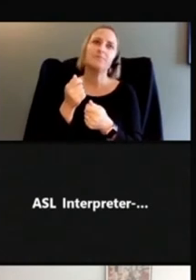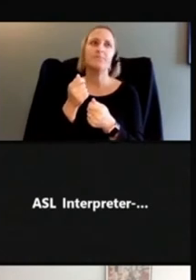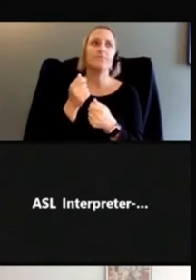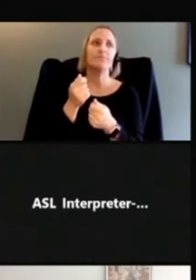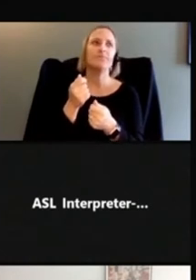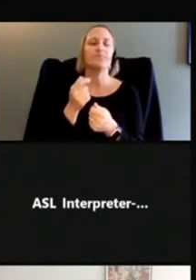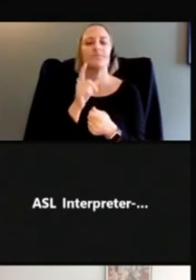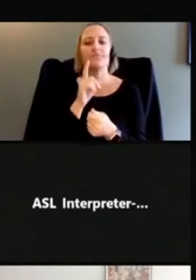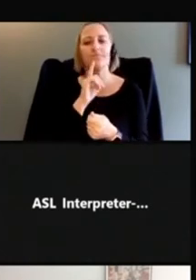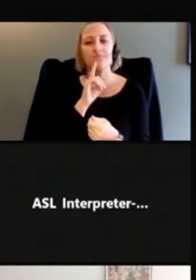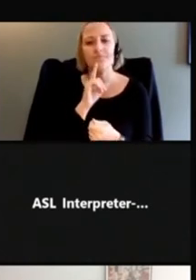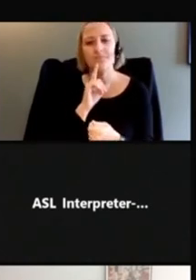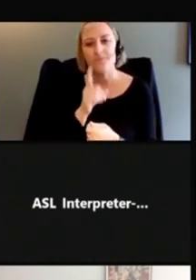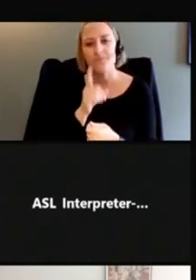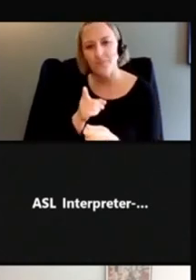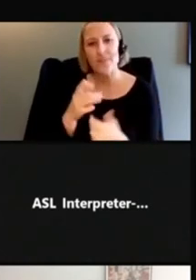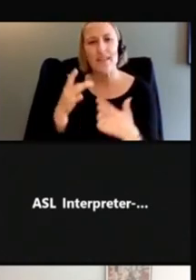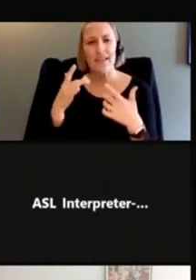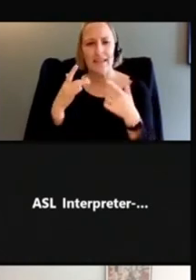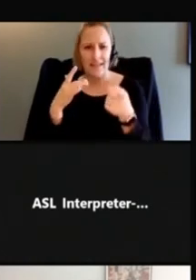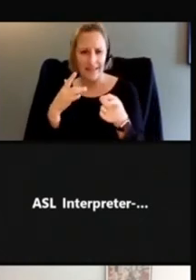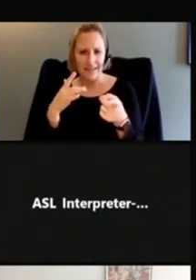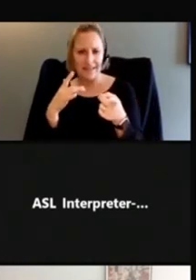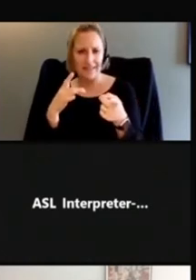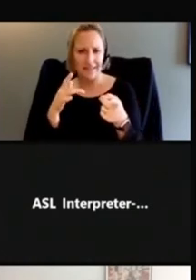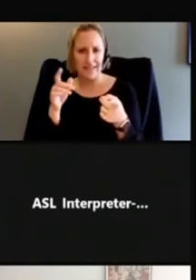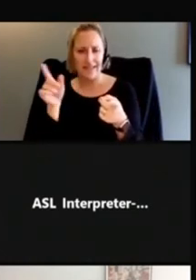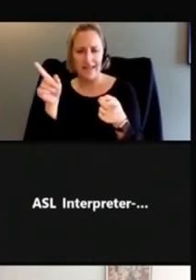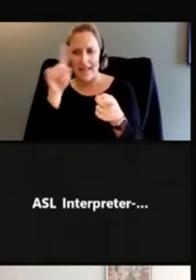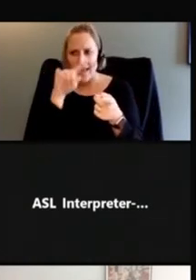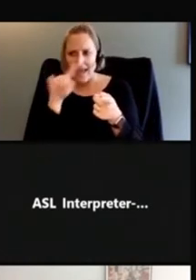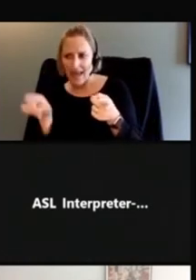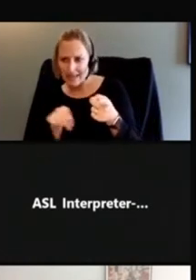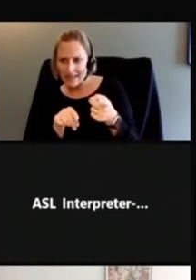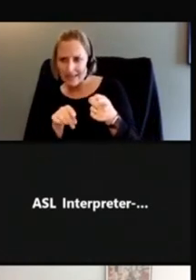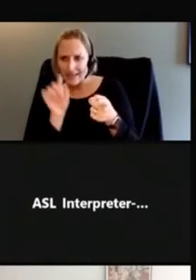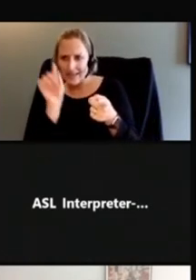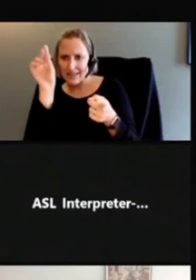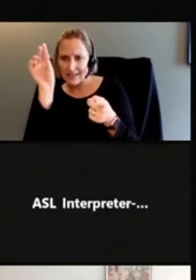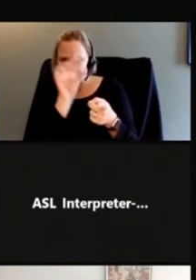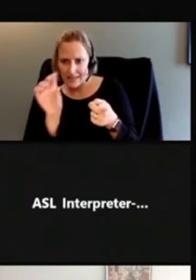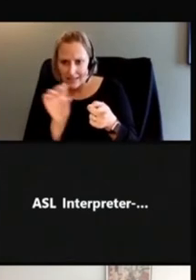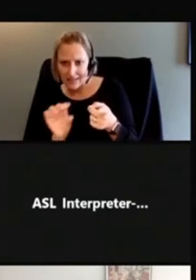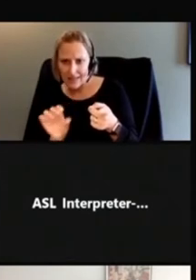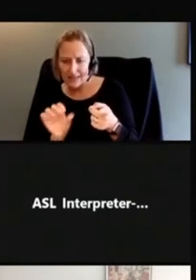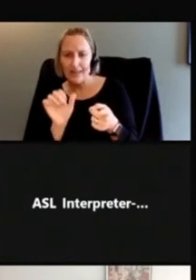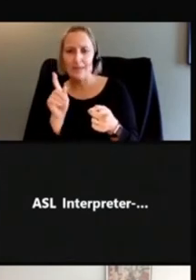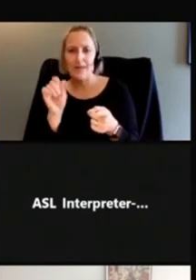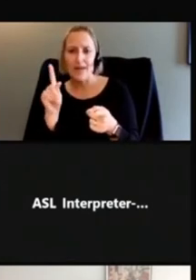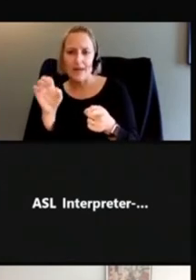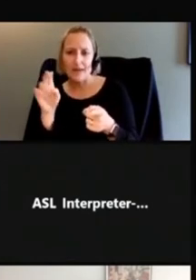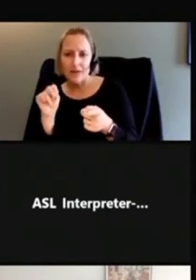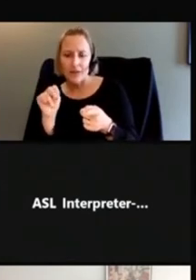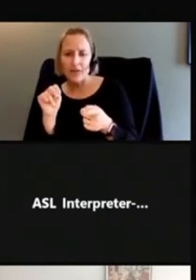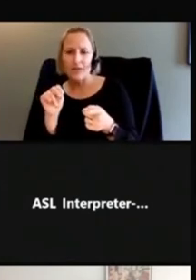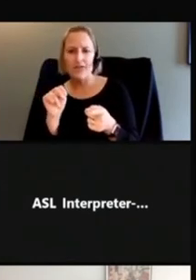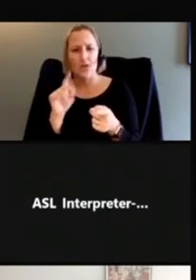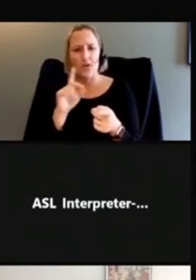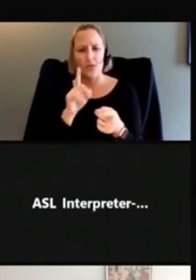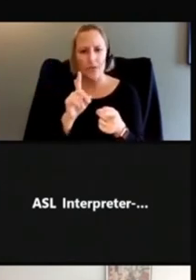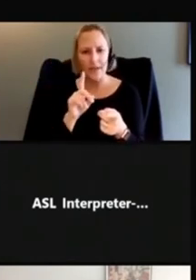is in an F pattern or a backwards F pattern, if that makes sense. So you're kind of looking from the top